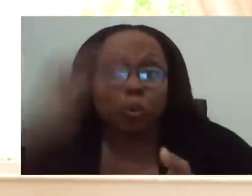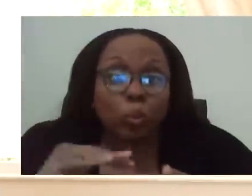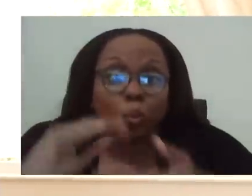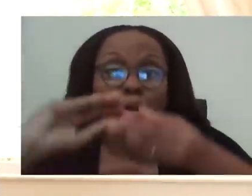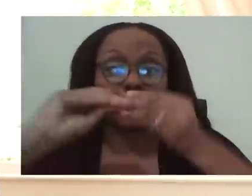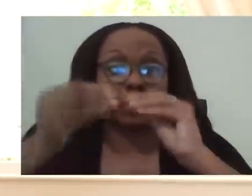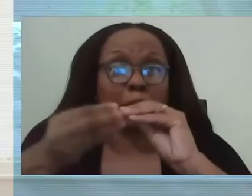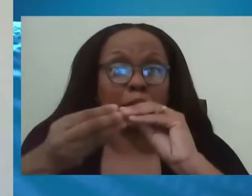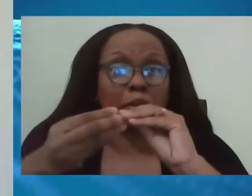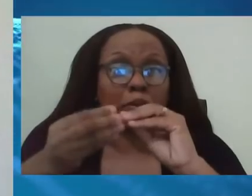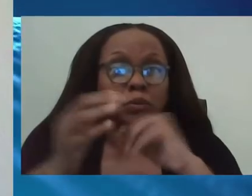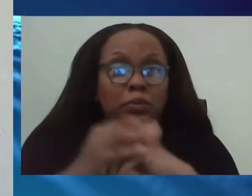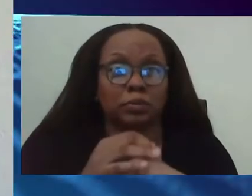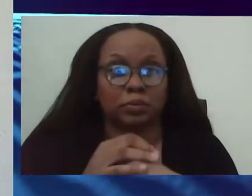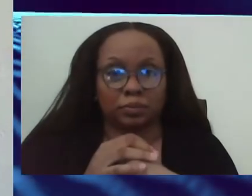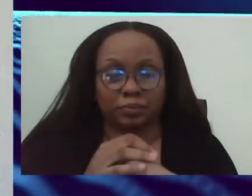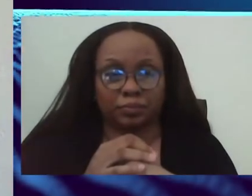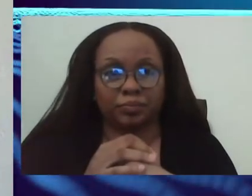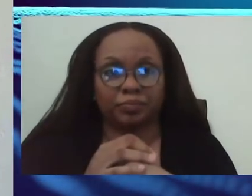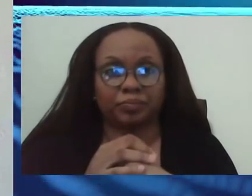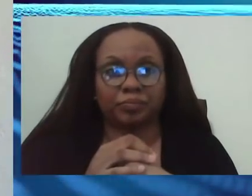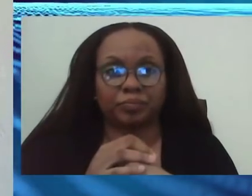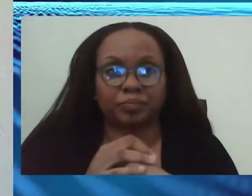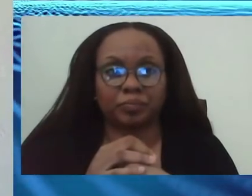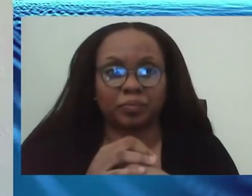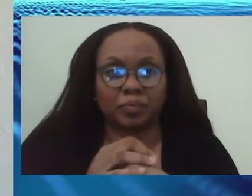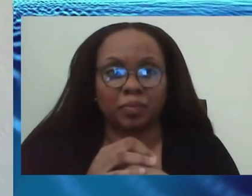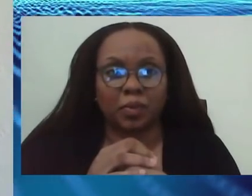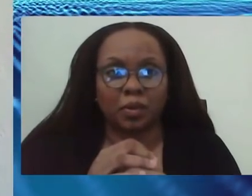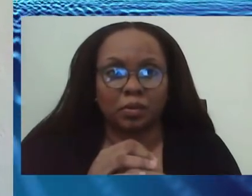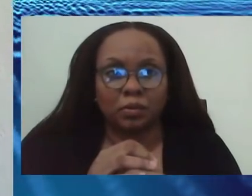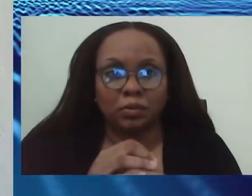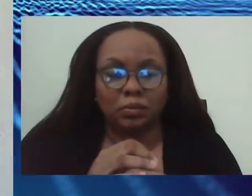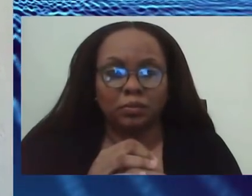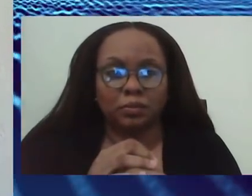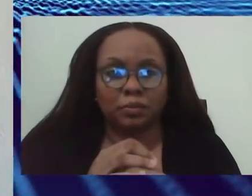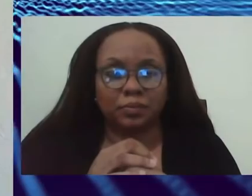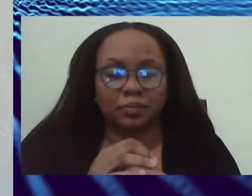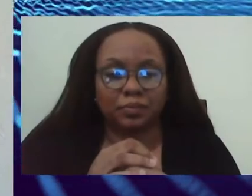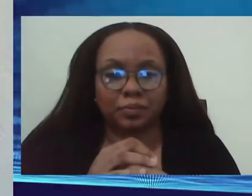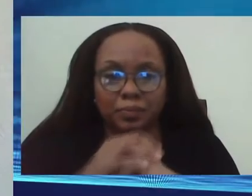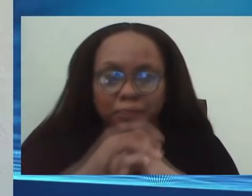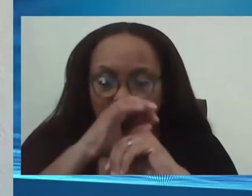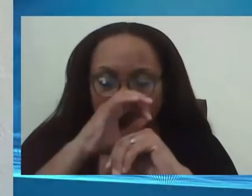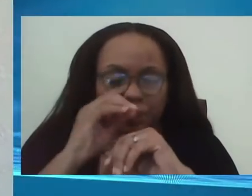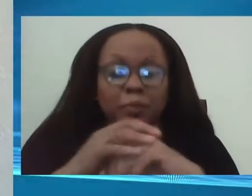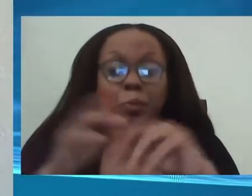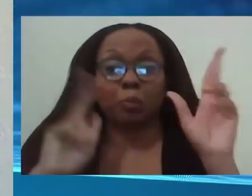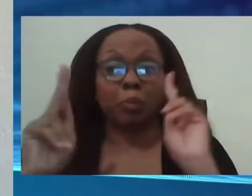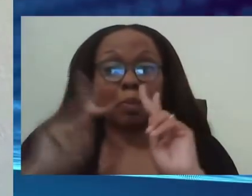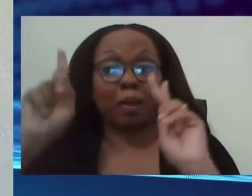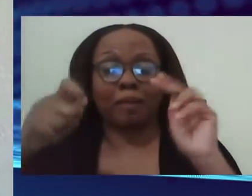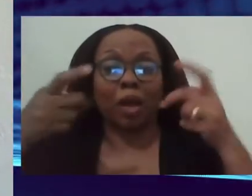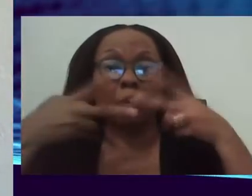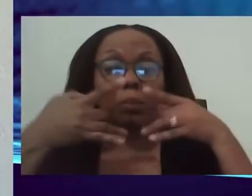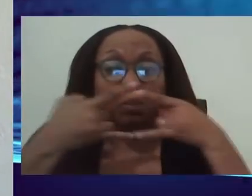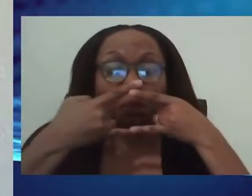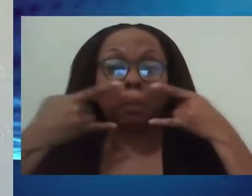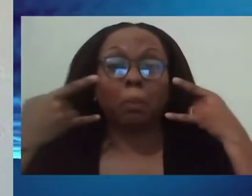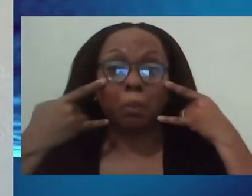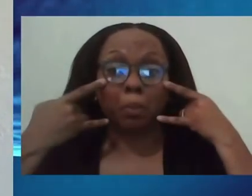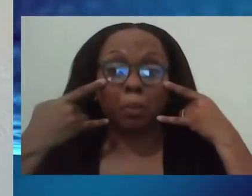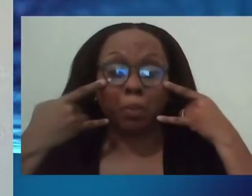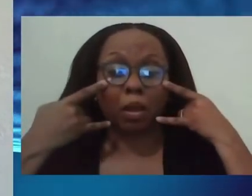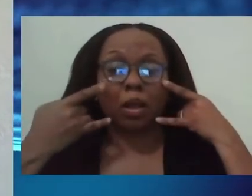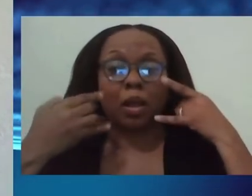So the, the public health measures have been, I mean, persons definitely have to mask and have the social distance. And we've been telling